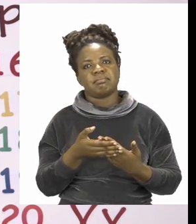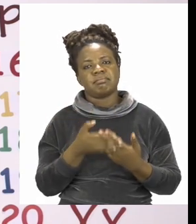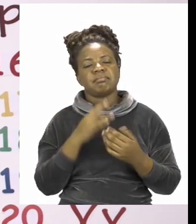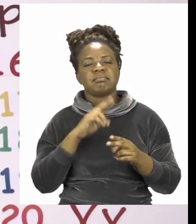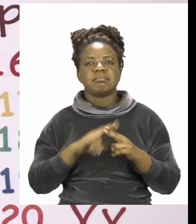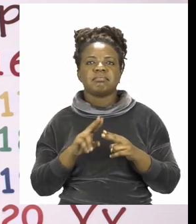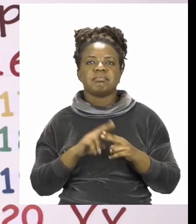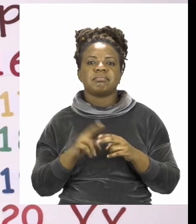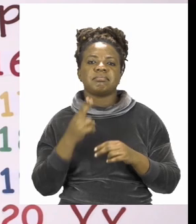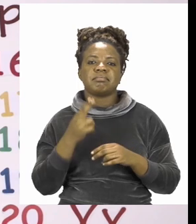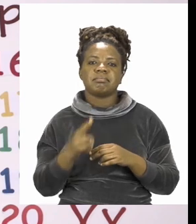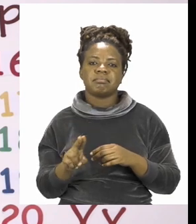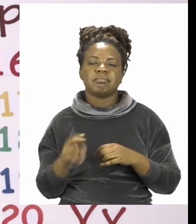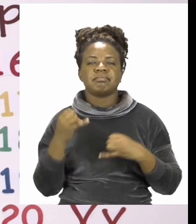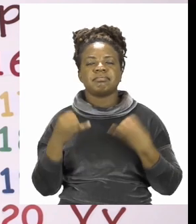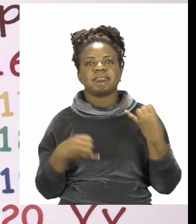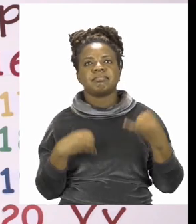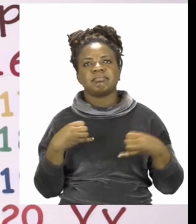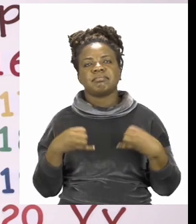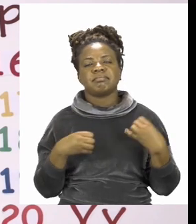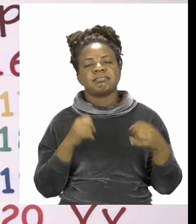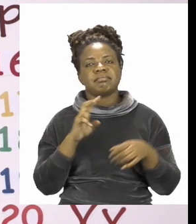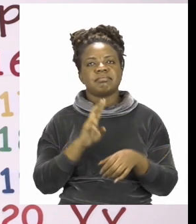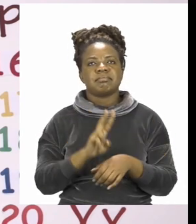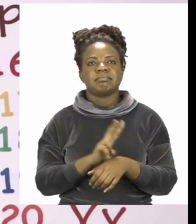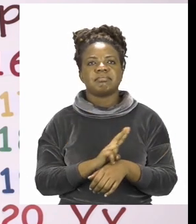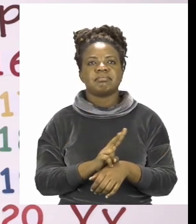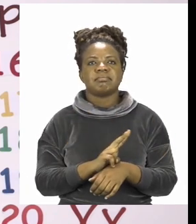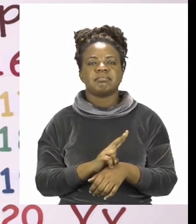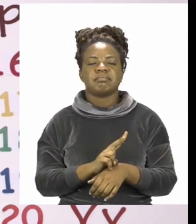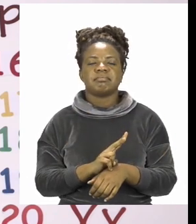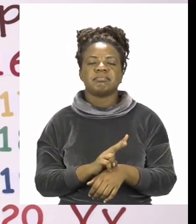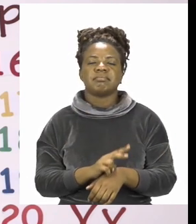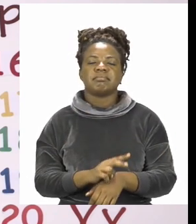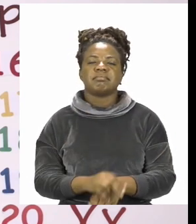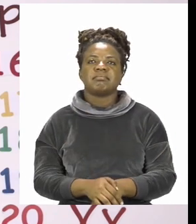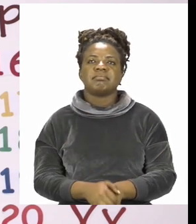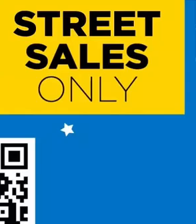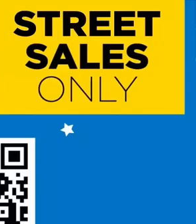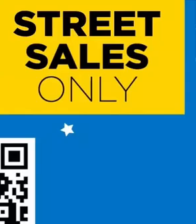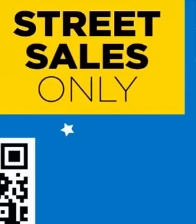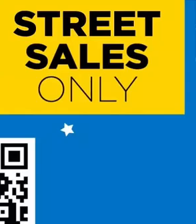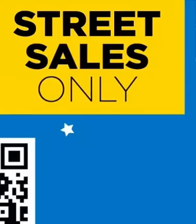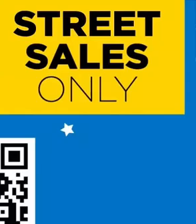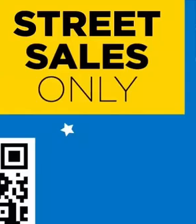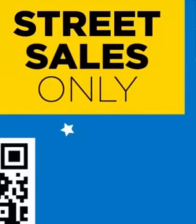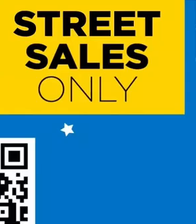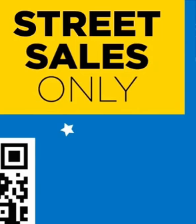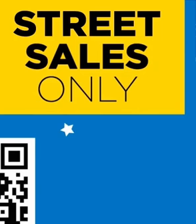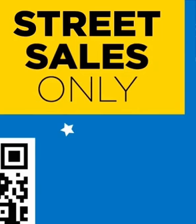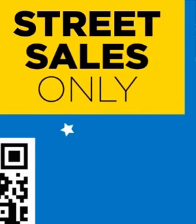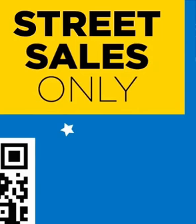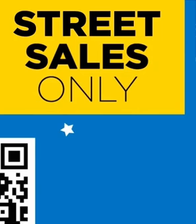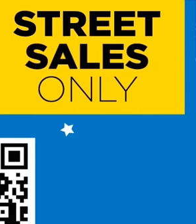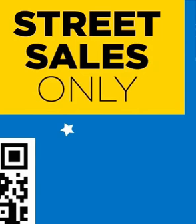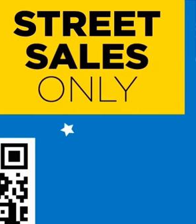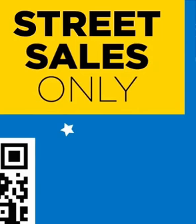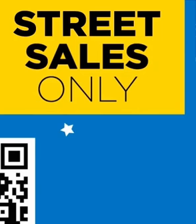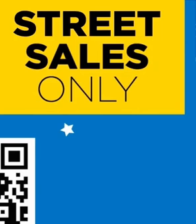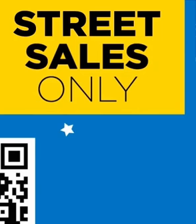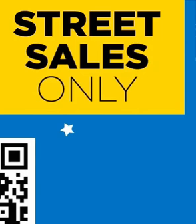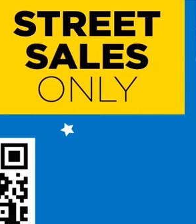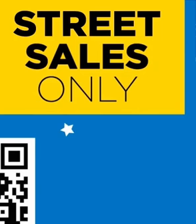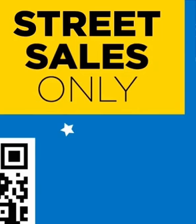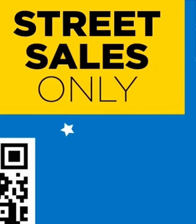time. Have fun. And I'll see you soon after the advert break. Follow us on MyZone Facebook Active